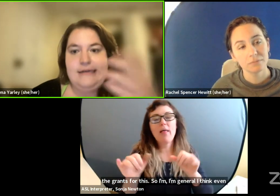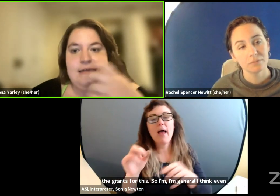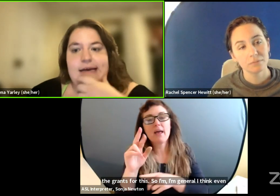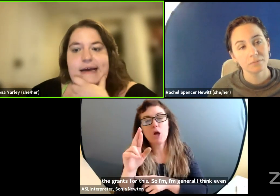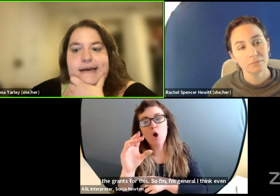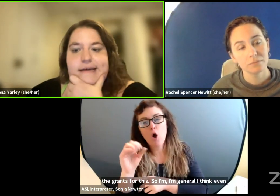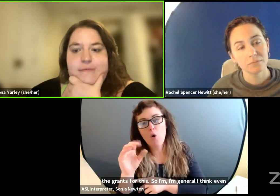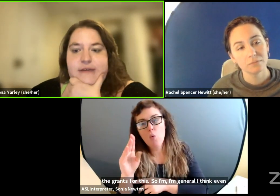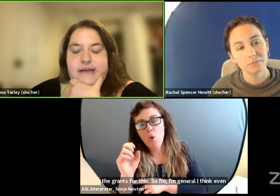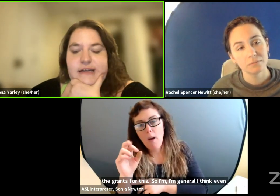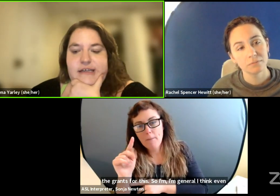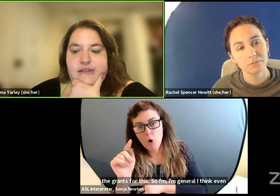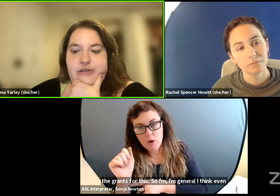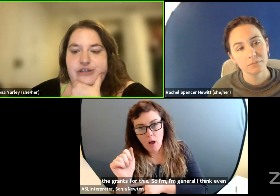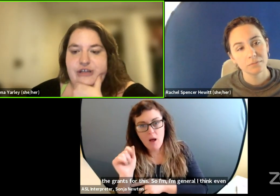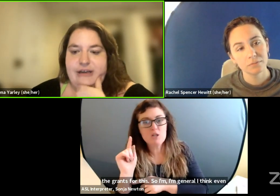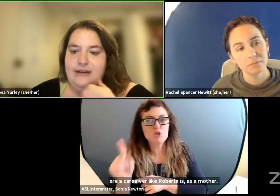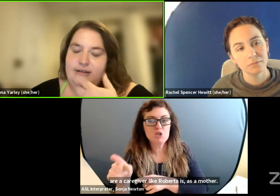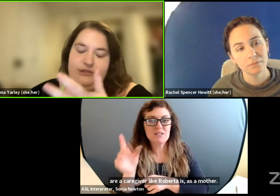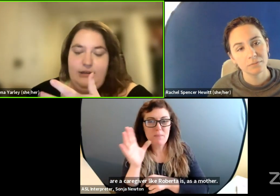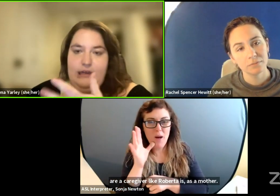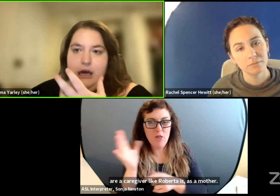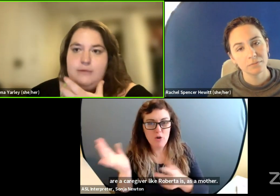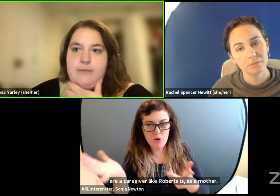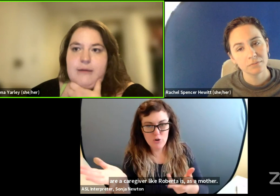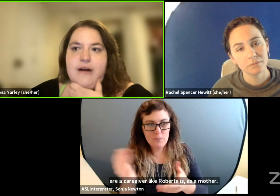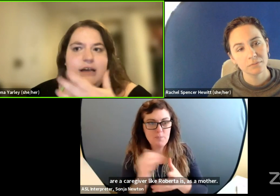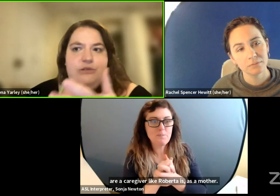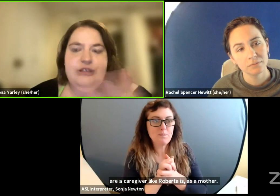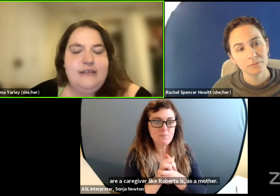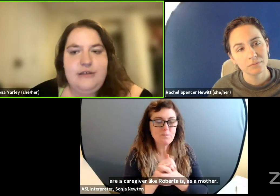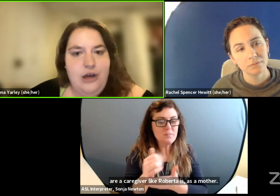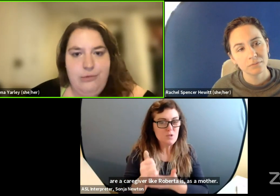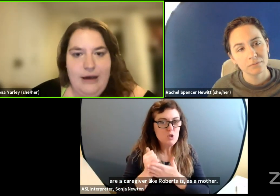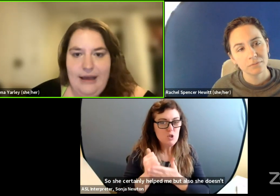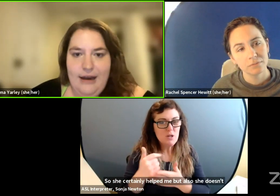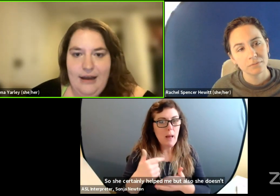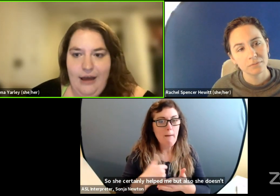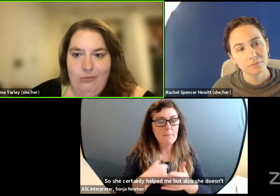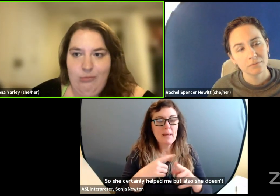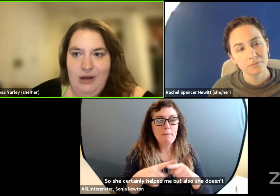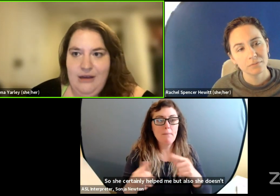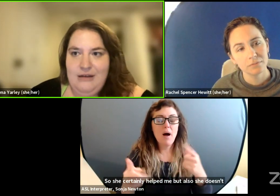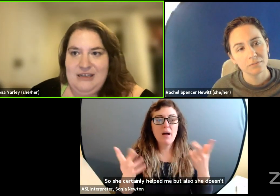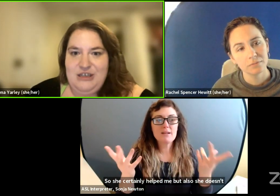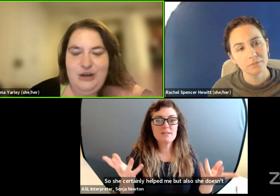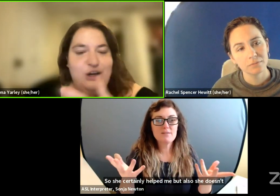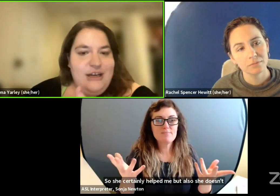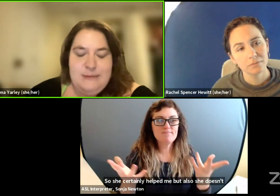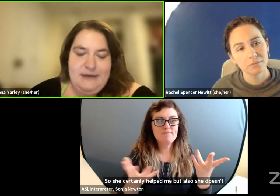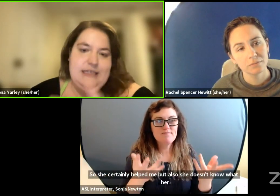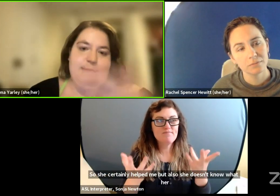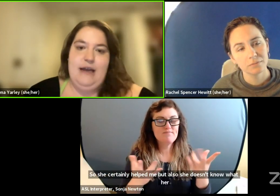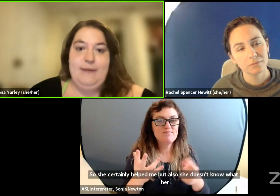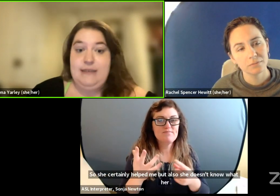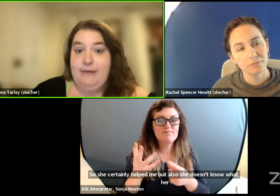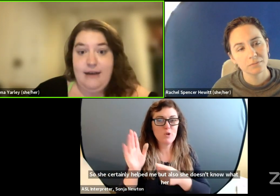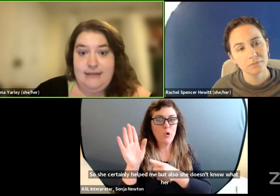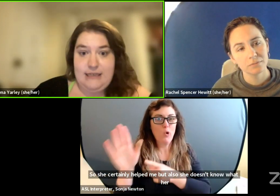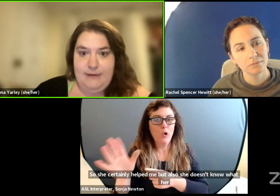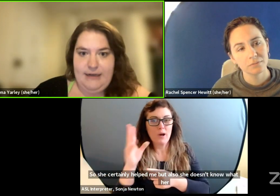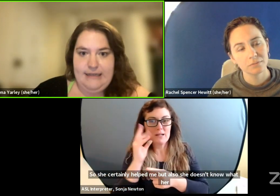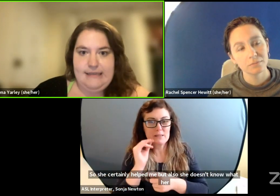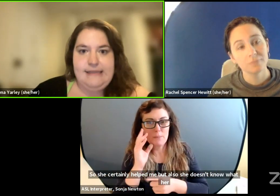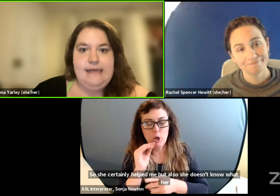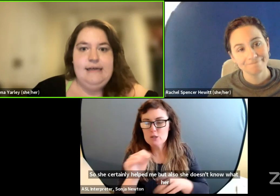a mother. Um, so she certainly helped me, but also she doesn't know what, um, her experience might not be